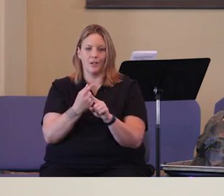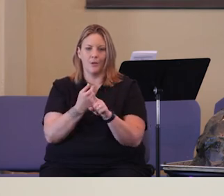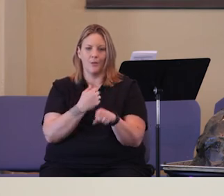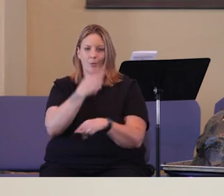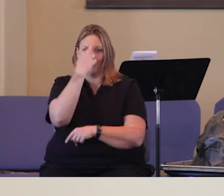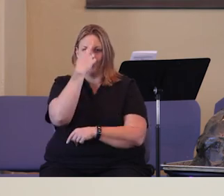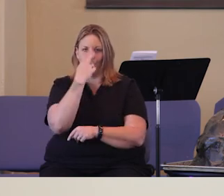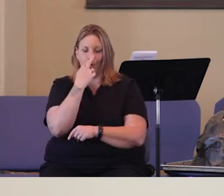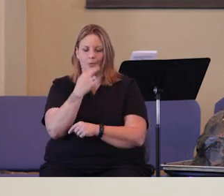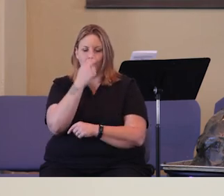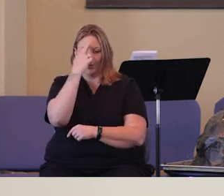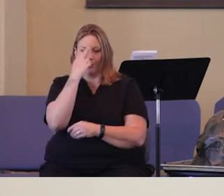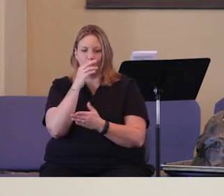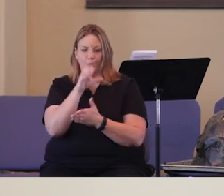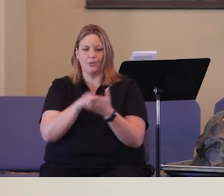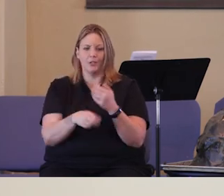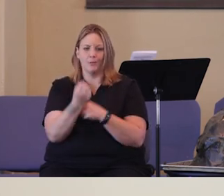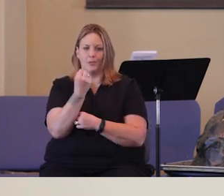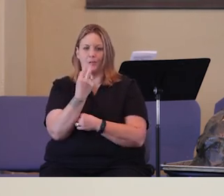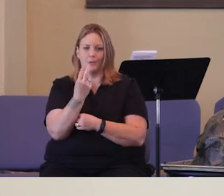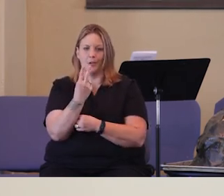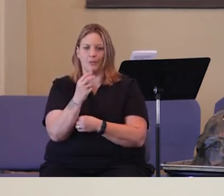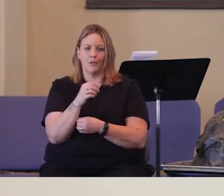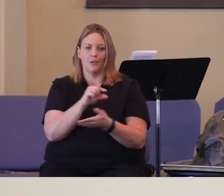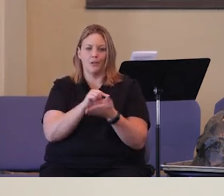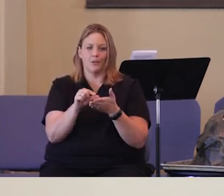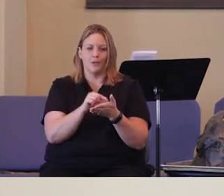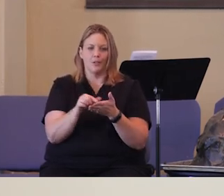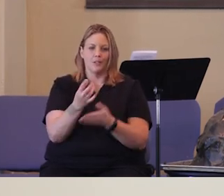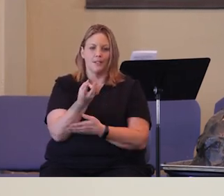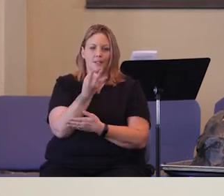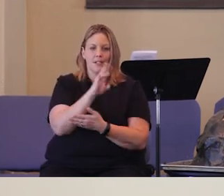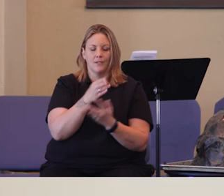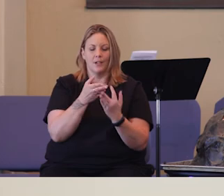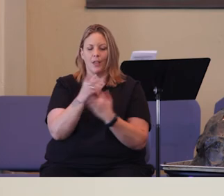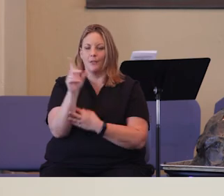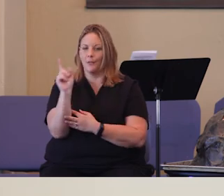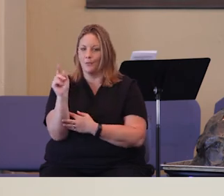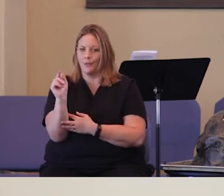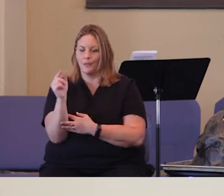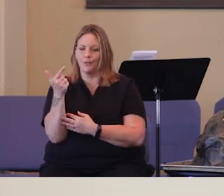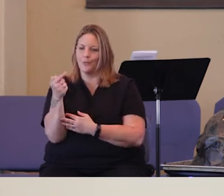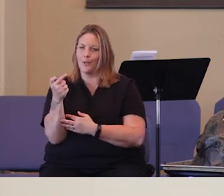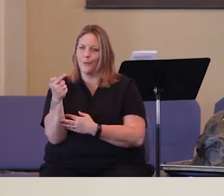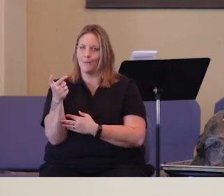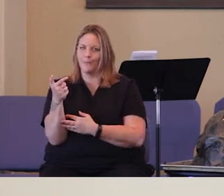One of my favorite passages of Scripture. Romans 12, verses 17 through 21.